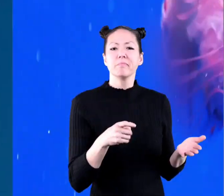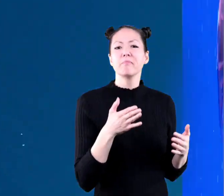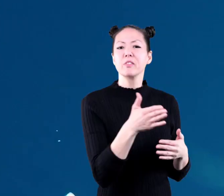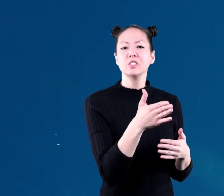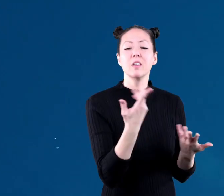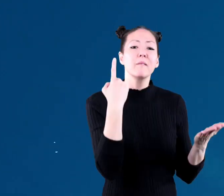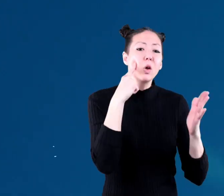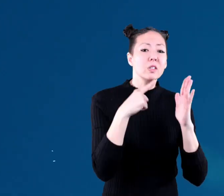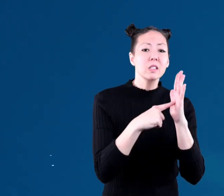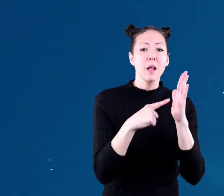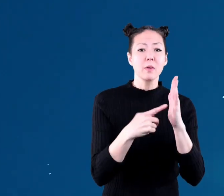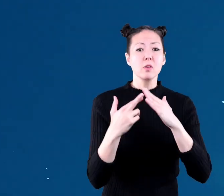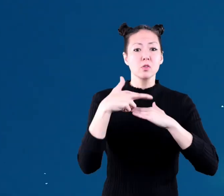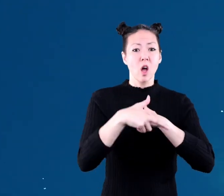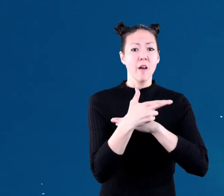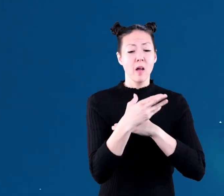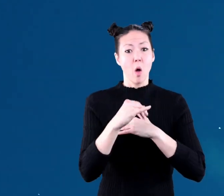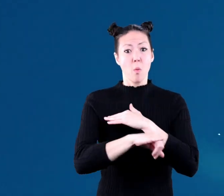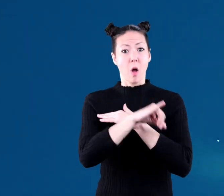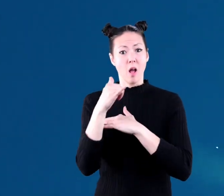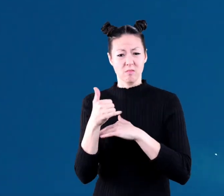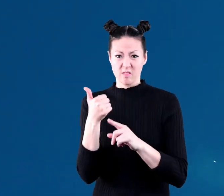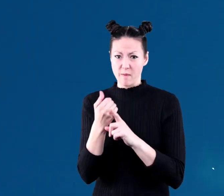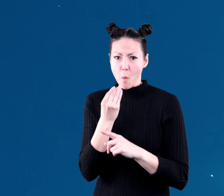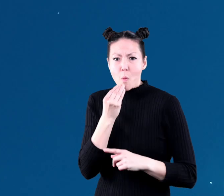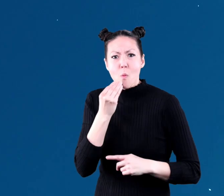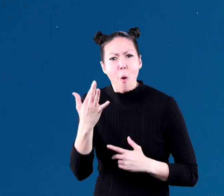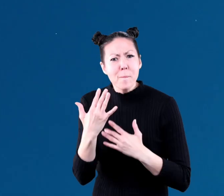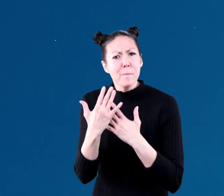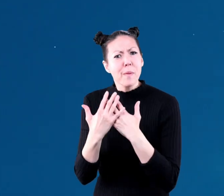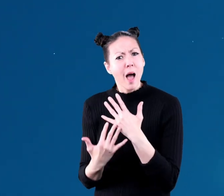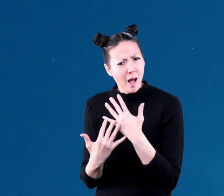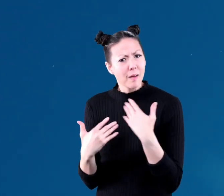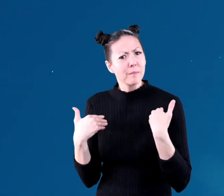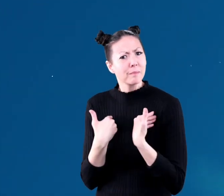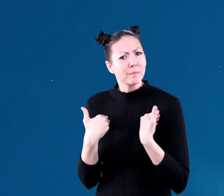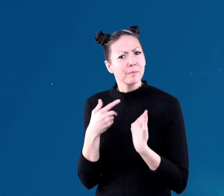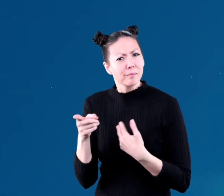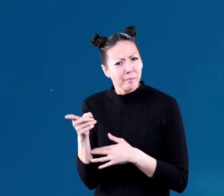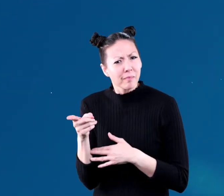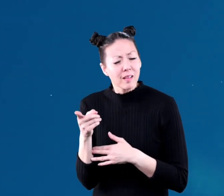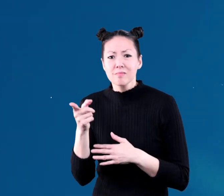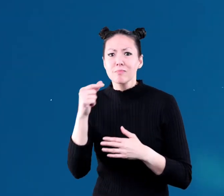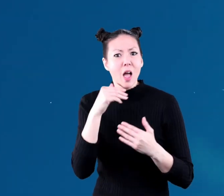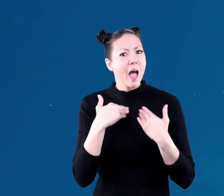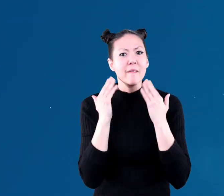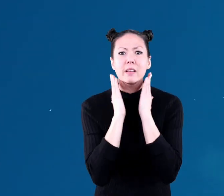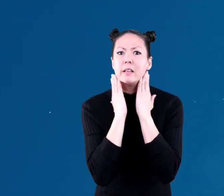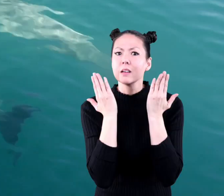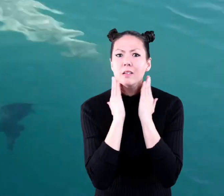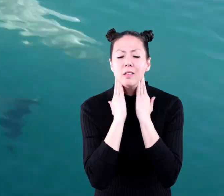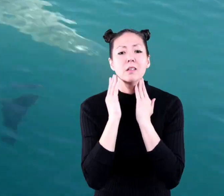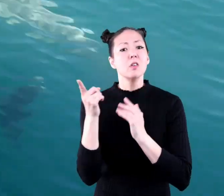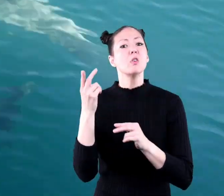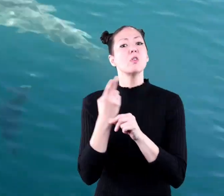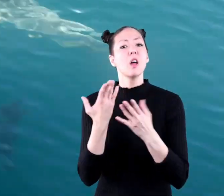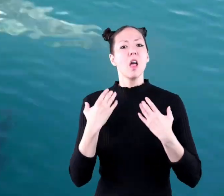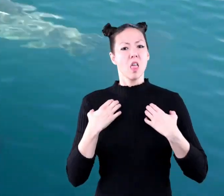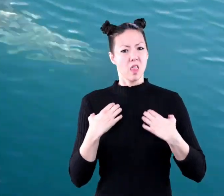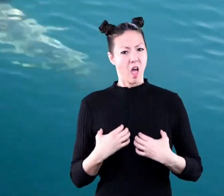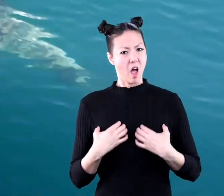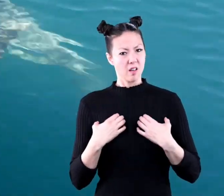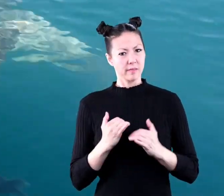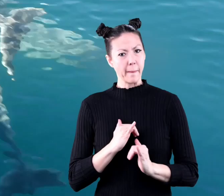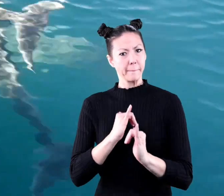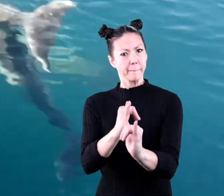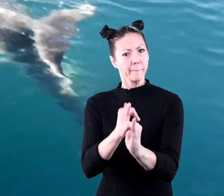for example dolphins and whales are warm-blooded they don't have gills either instead they